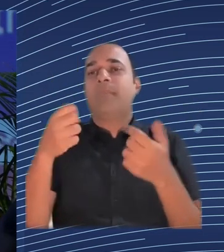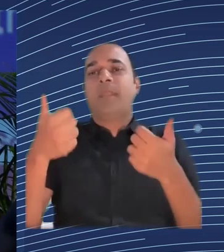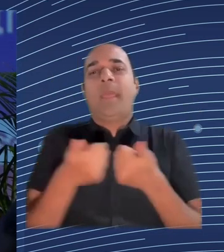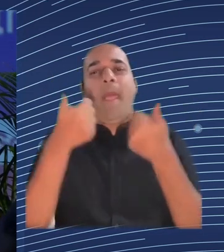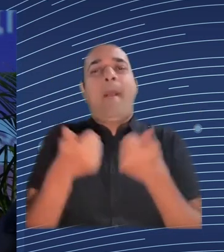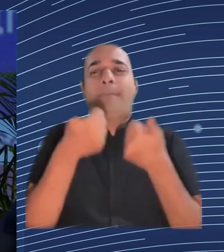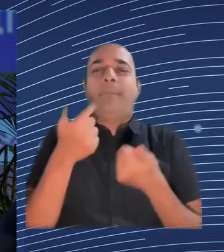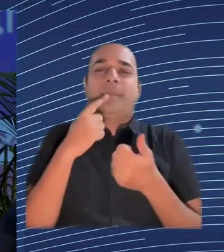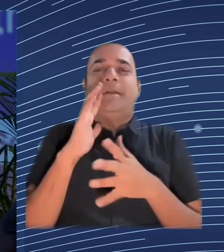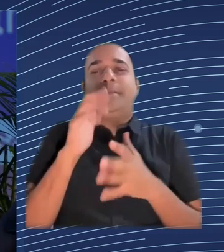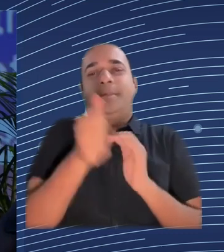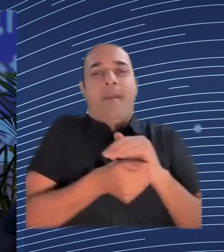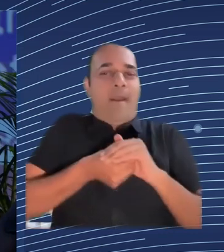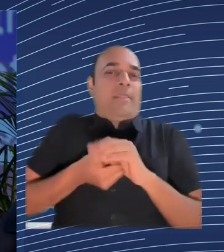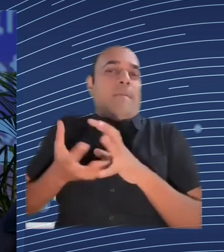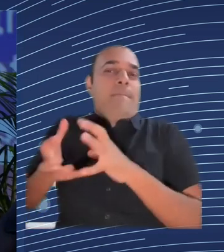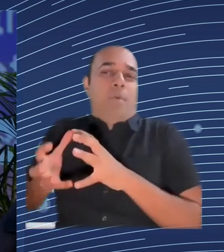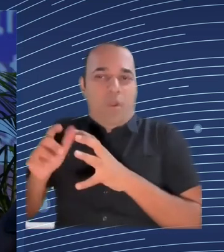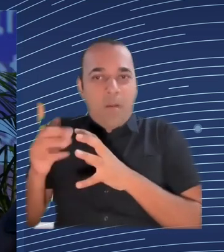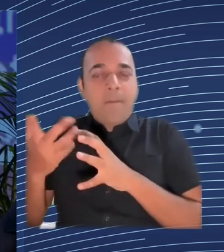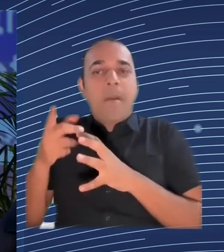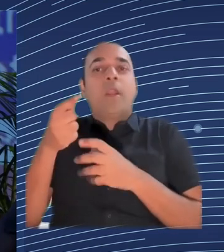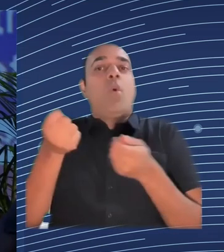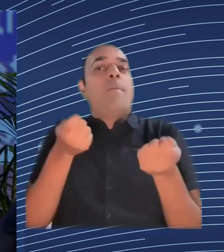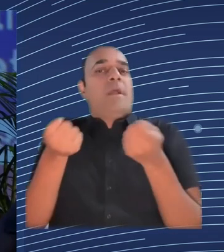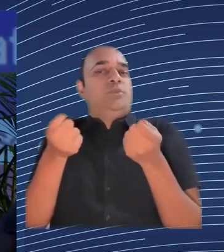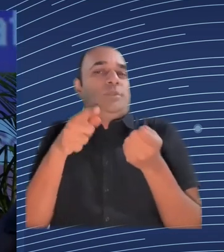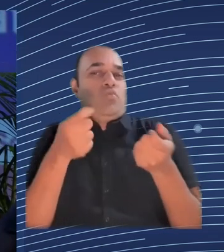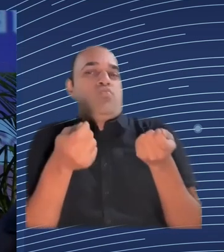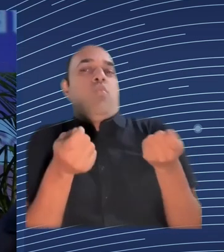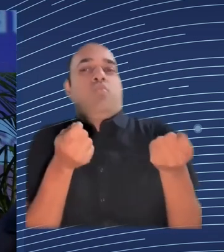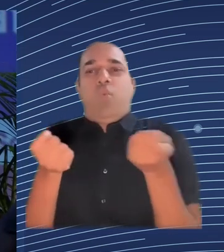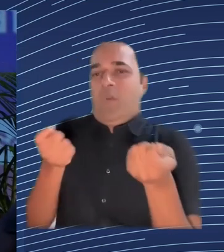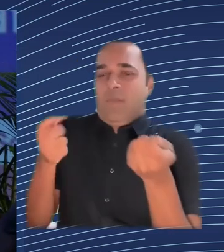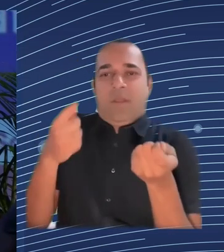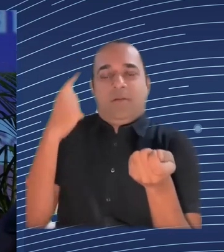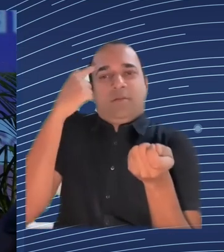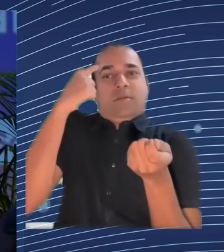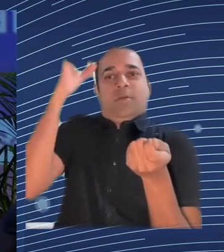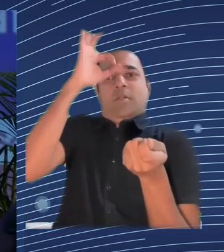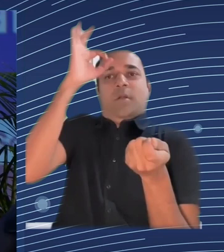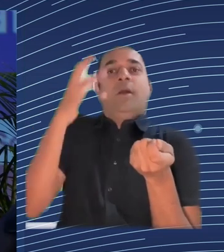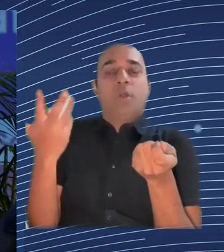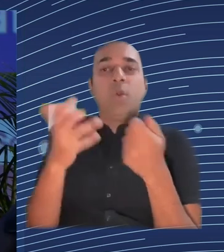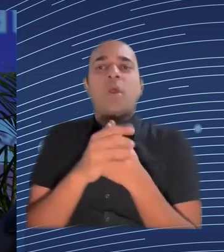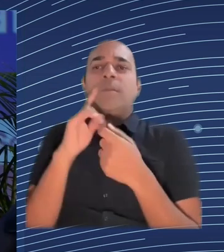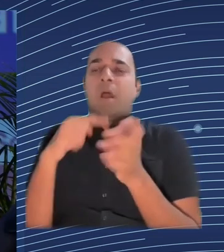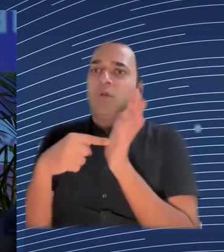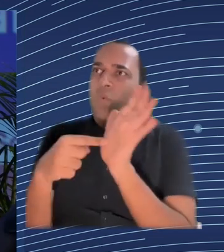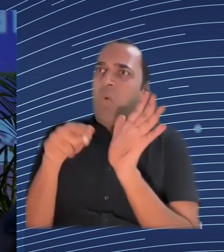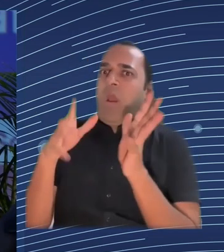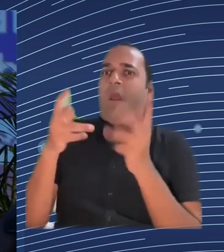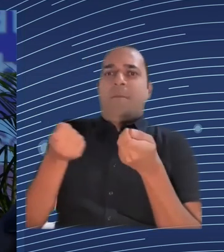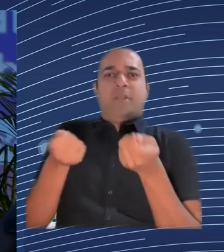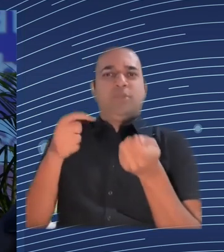there isn't a traditional workplace work has been decentralised through platforms but also increasingly because